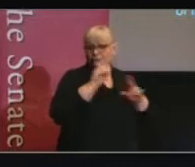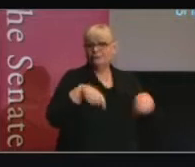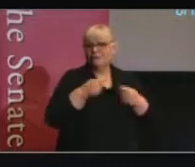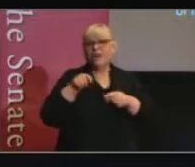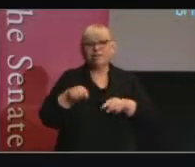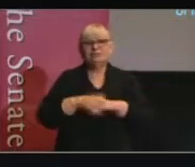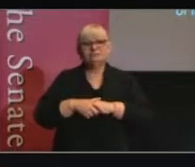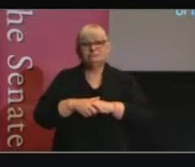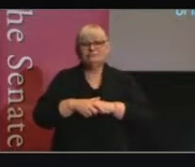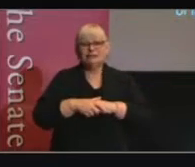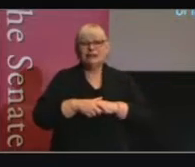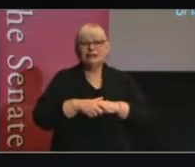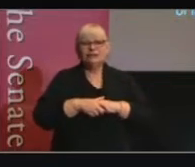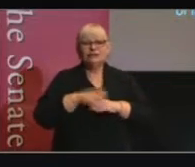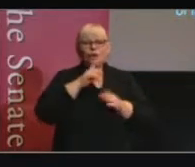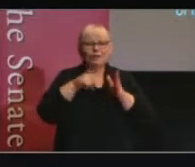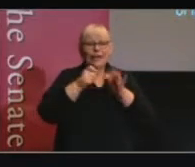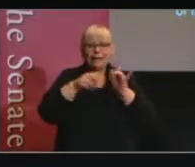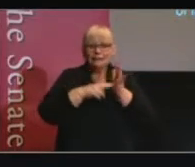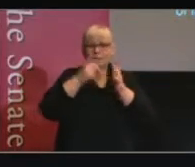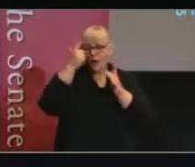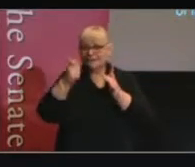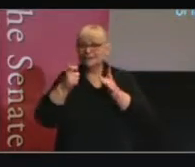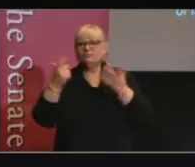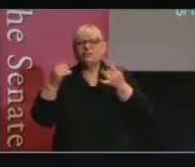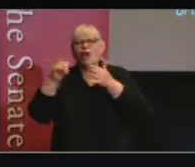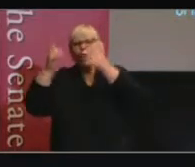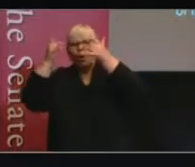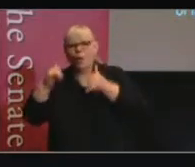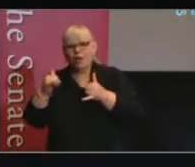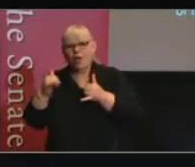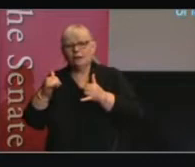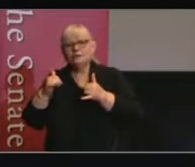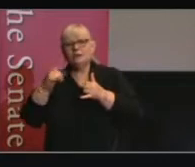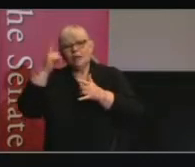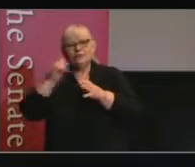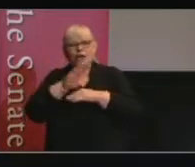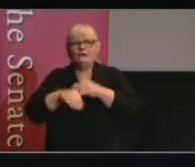which supplements the administrative idea, lawyers idea of procedural fairness.